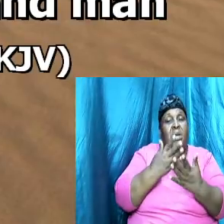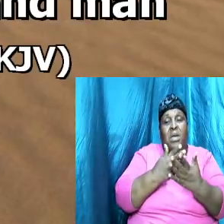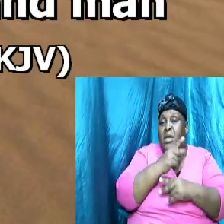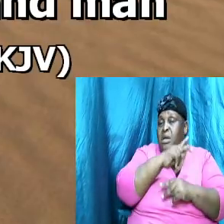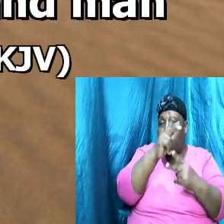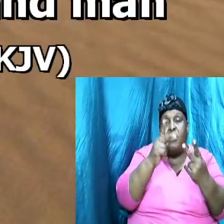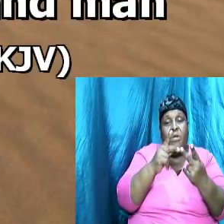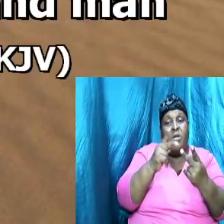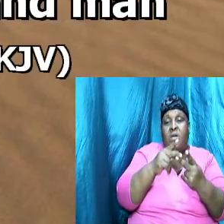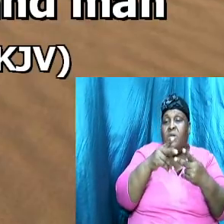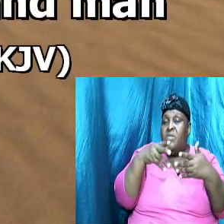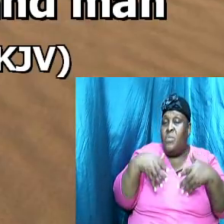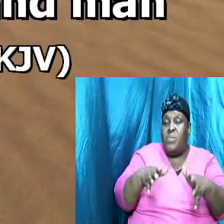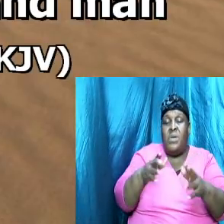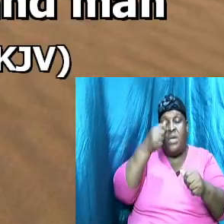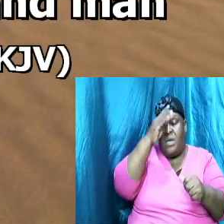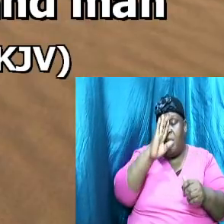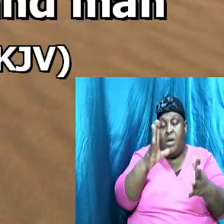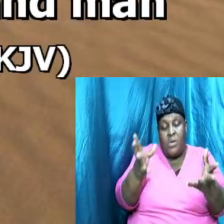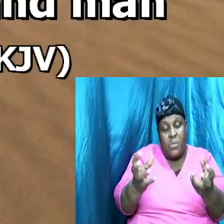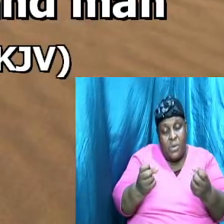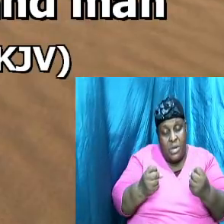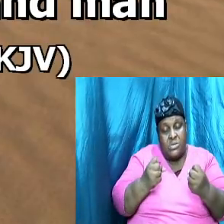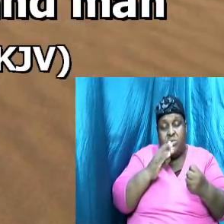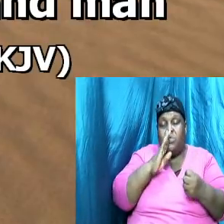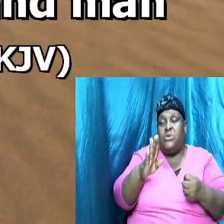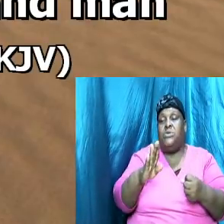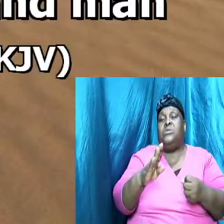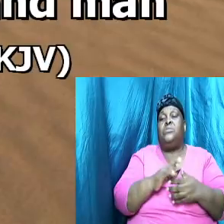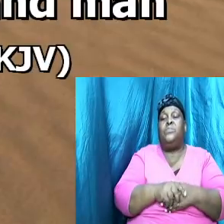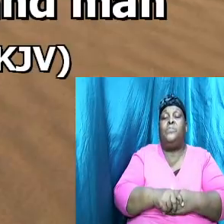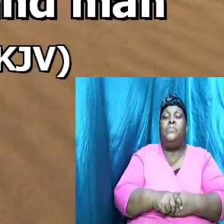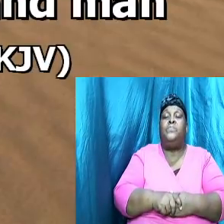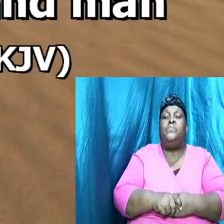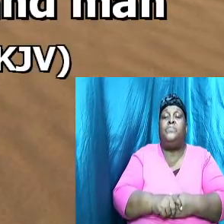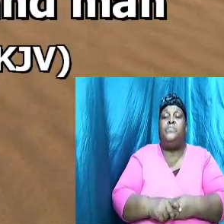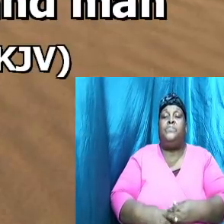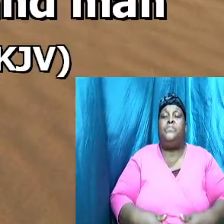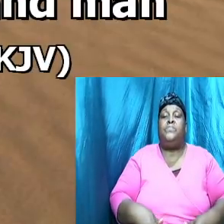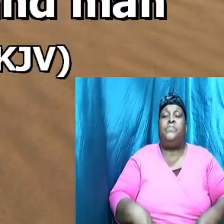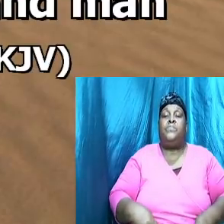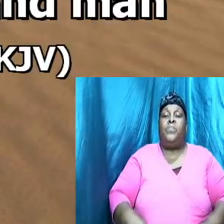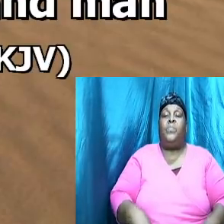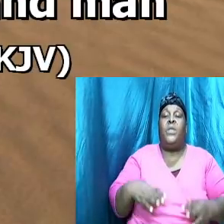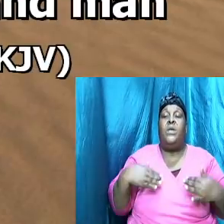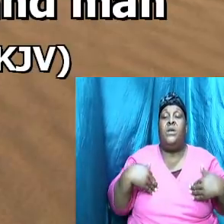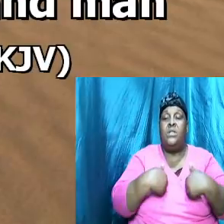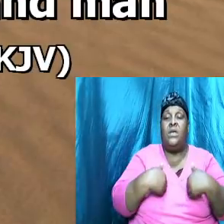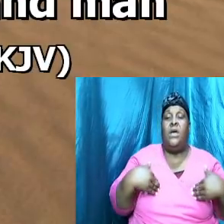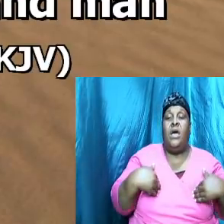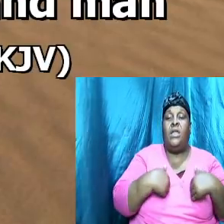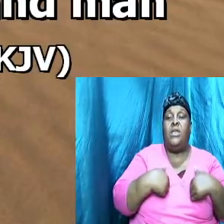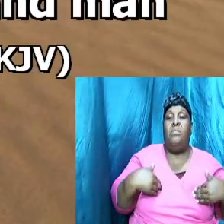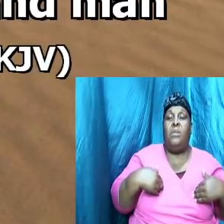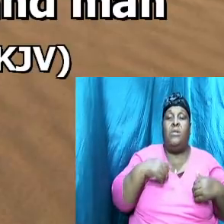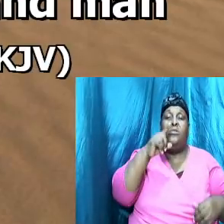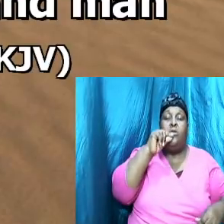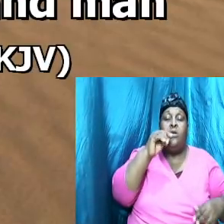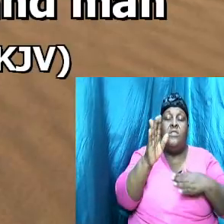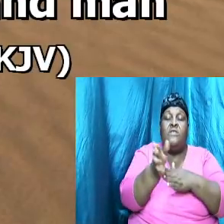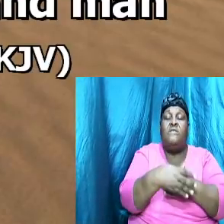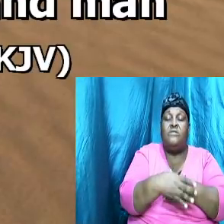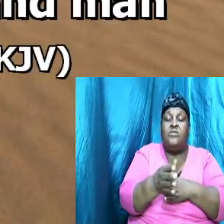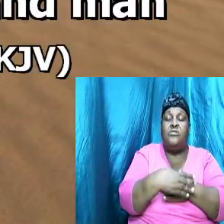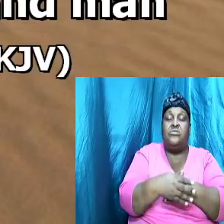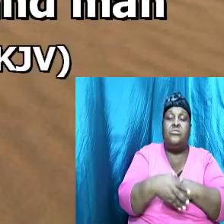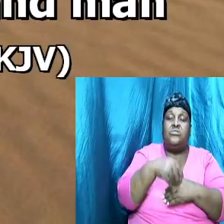perfectly the way that God wanted it to go and yes the animals came the birds the fishes everything